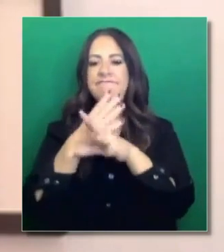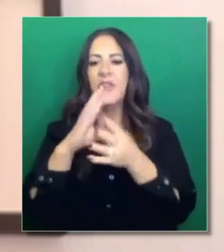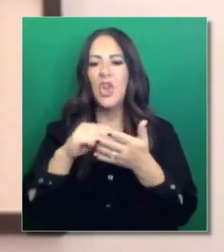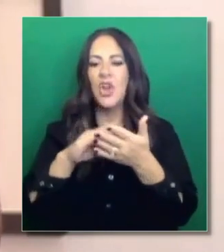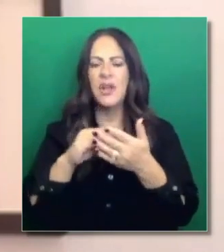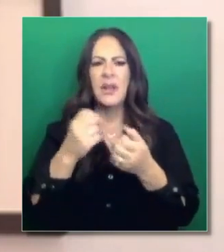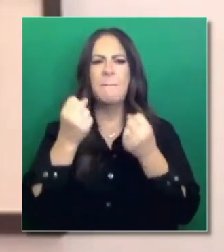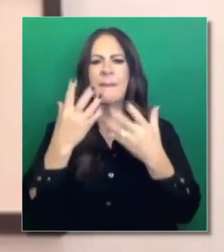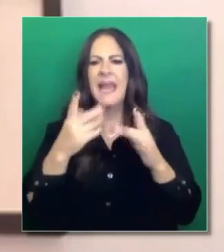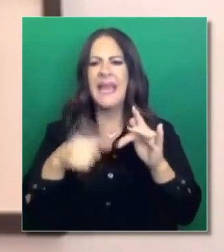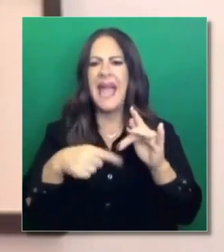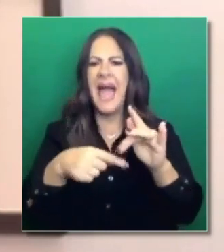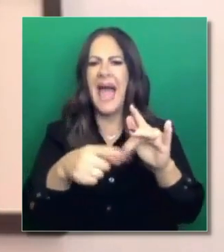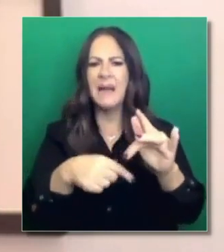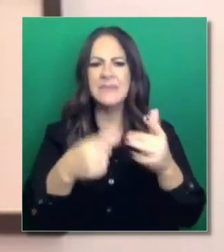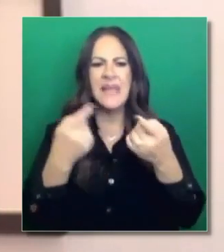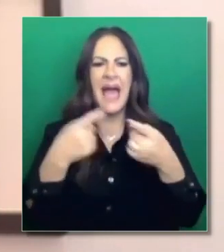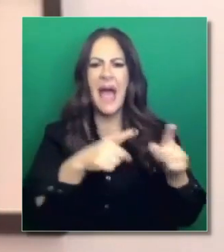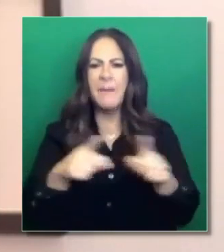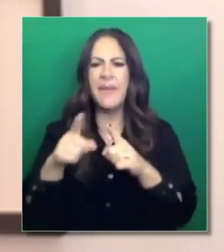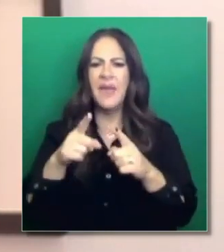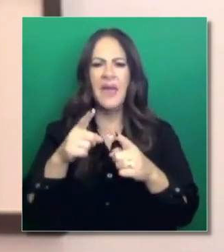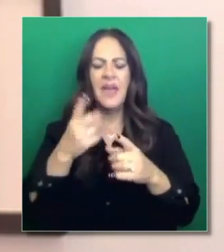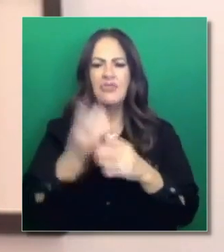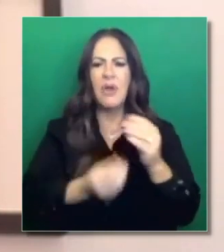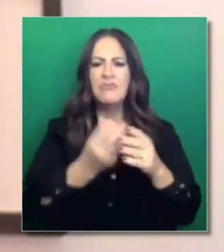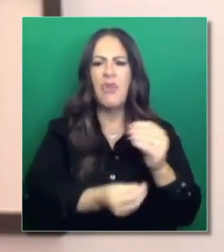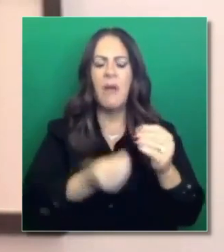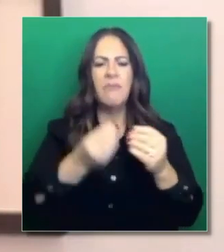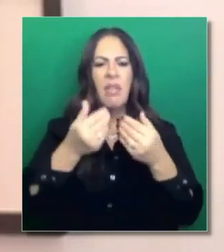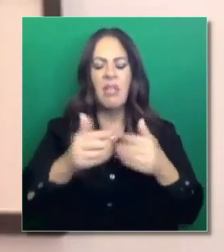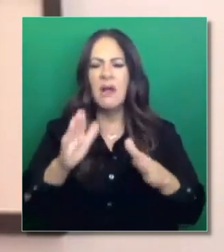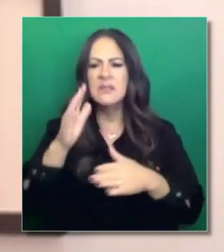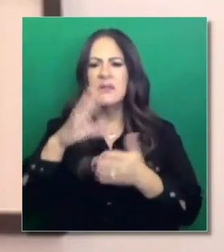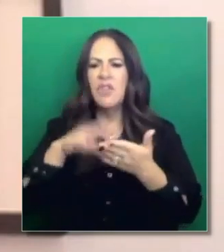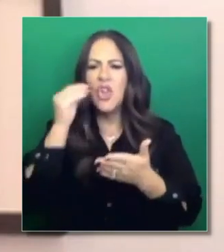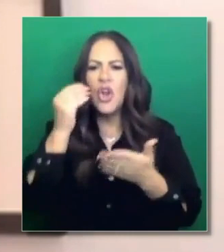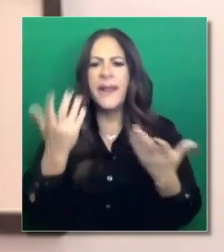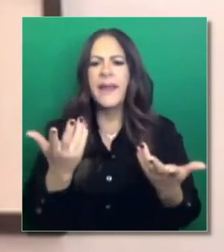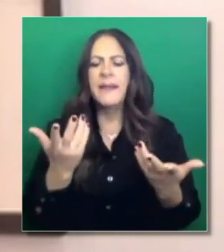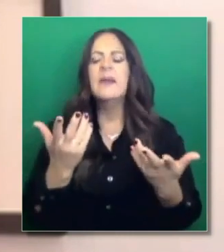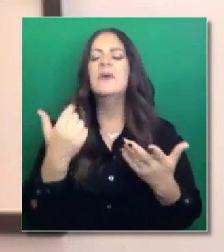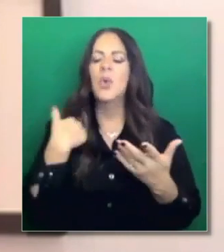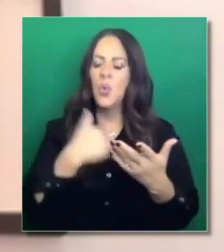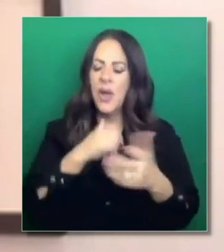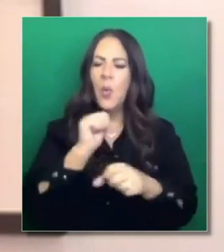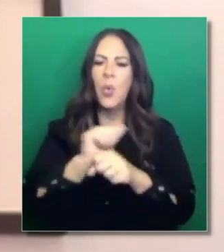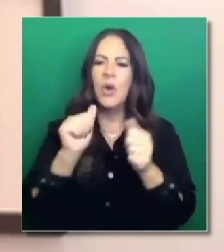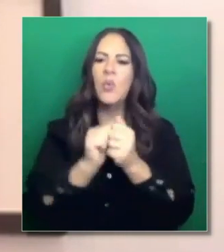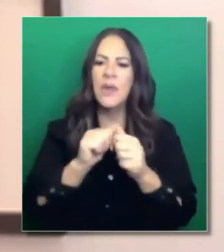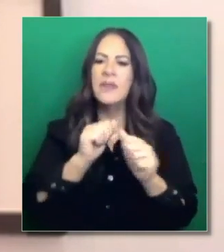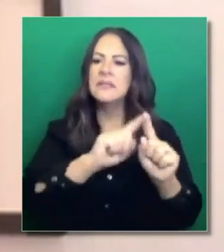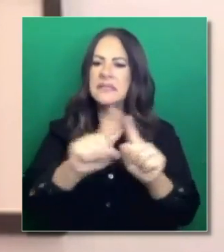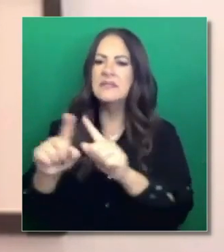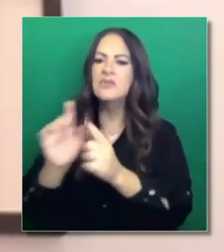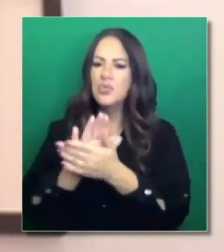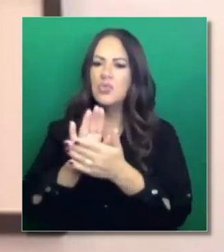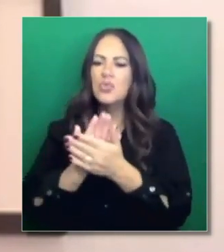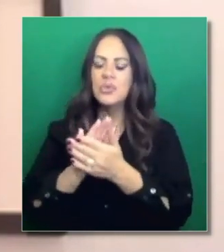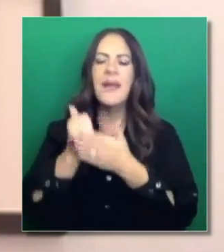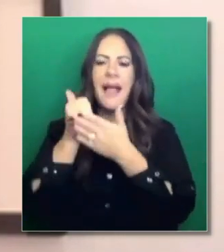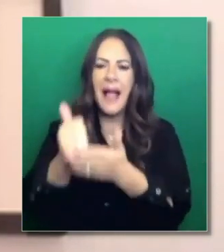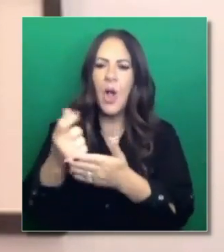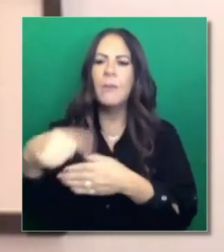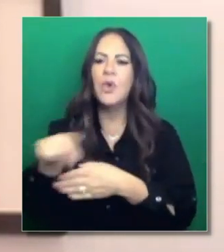pandemic. Our office, the state board, and others will continue to work with school districts on ways to minimize